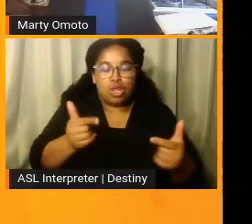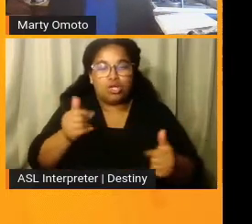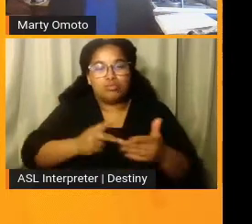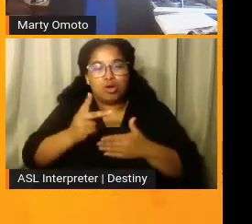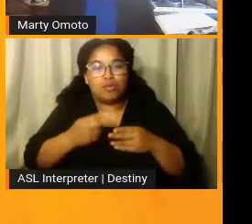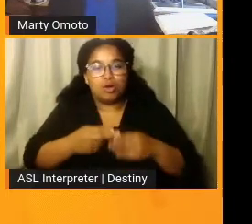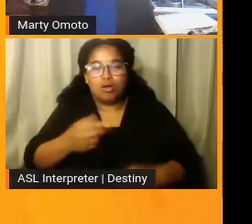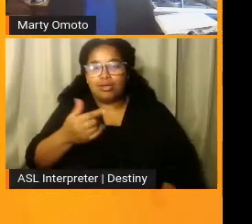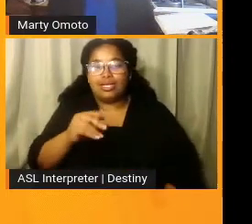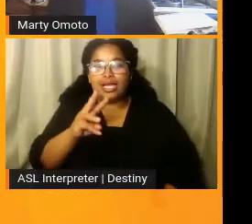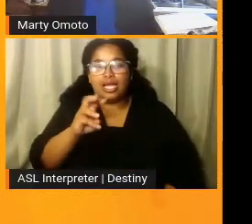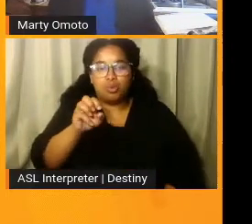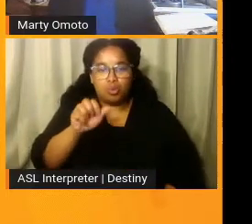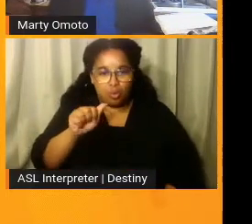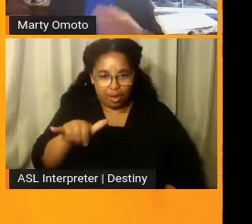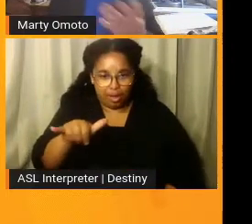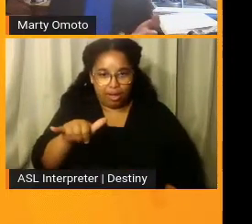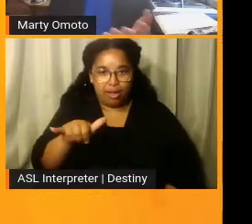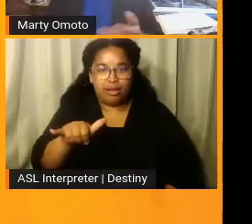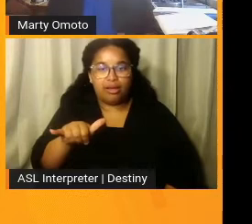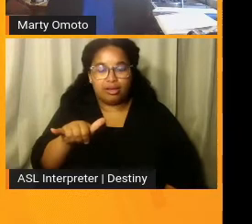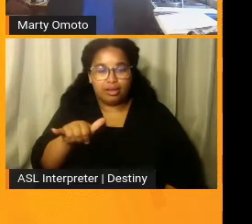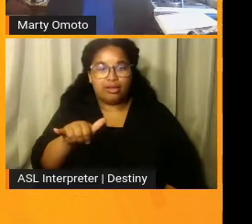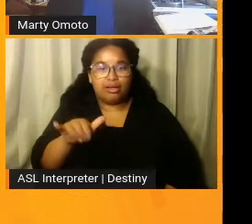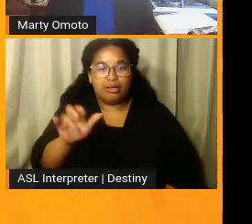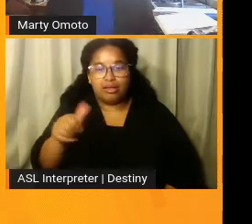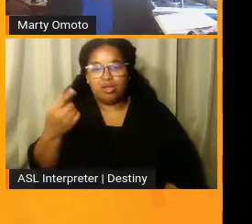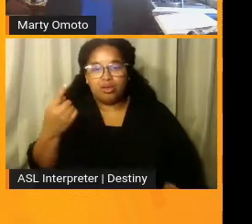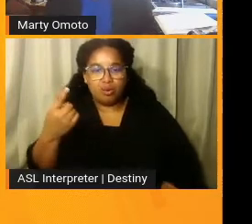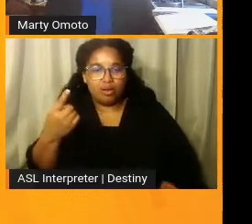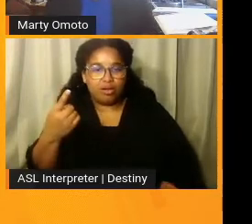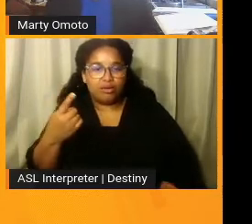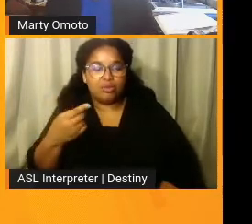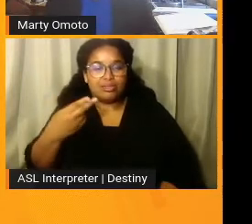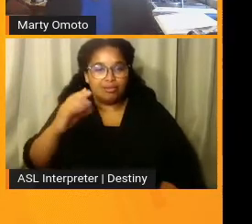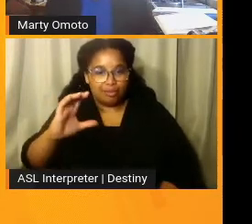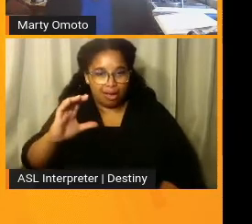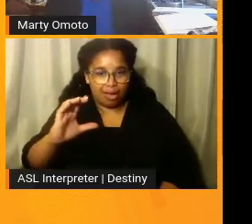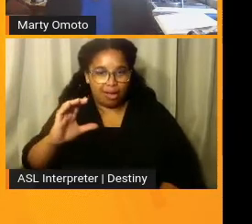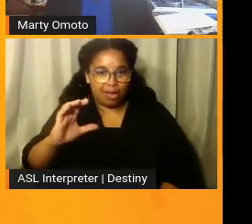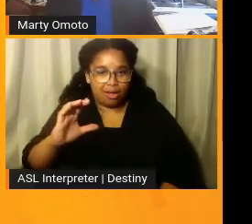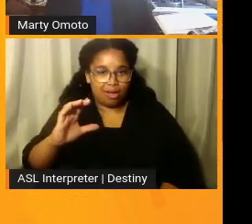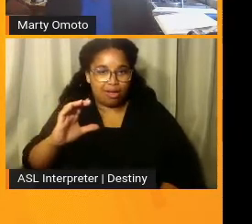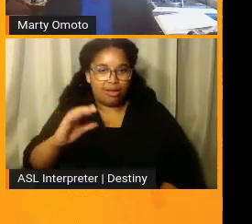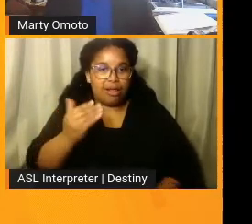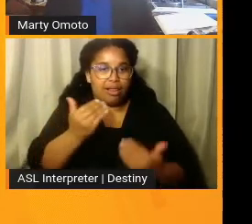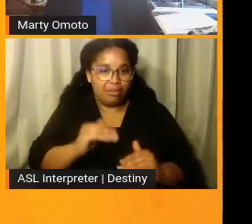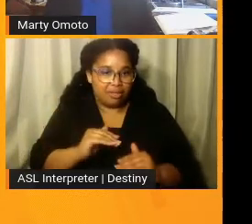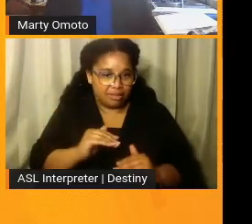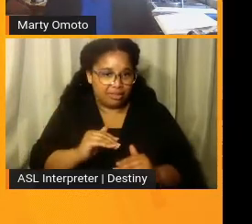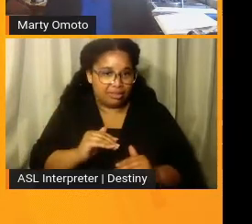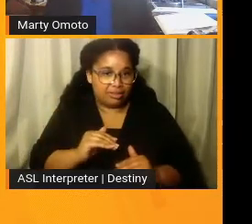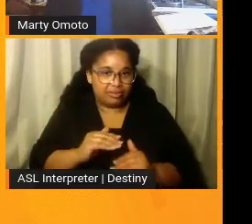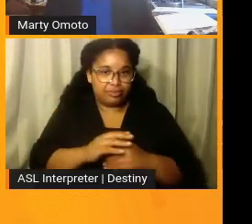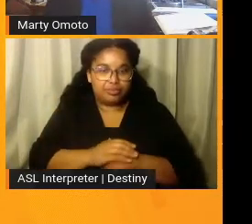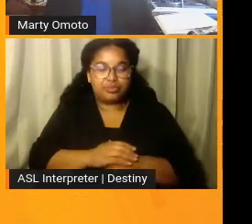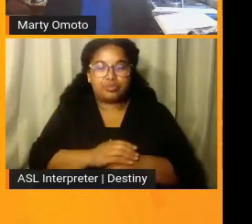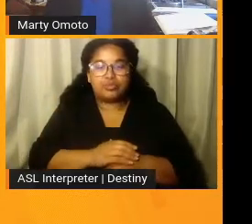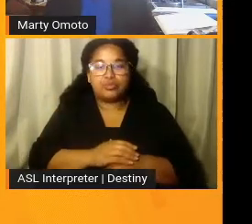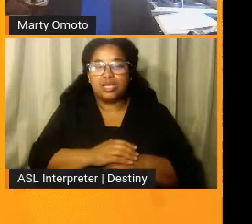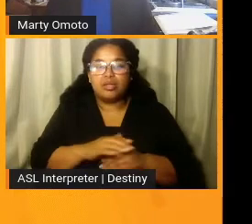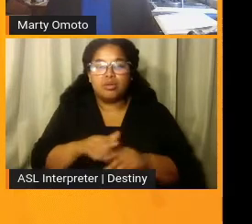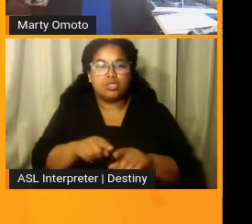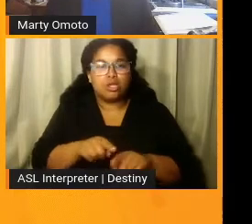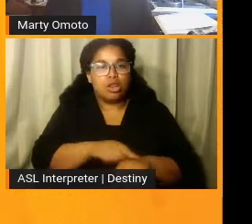Gateway. But this other one was Handicap Unlimited. And there were long waiting